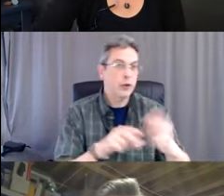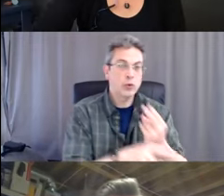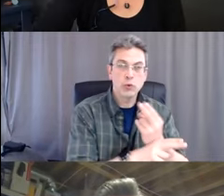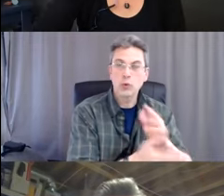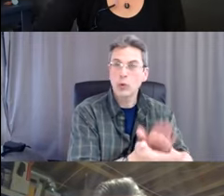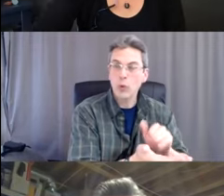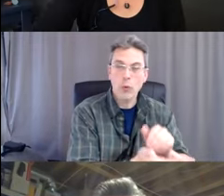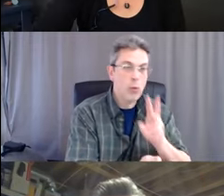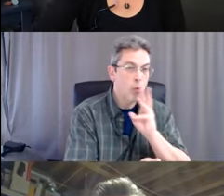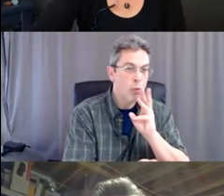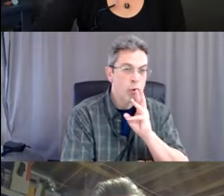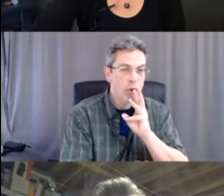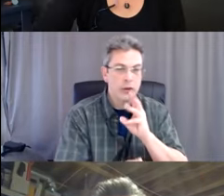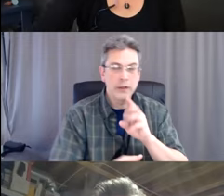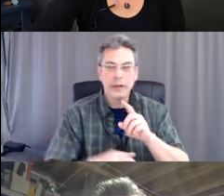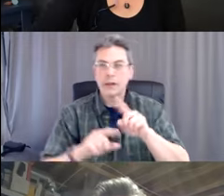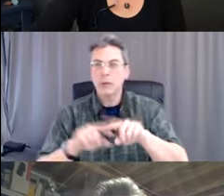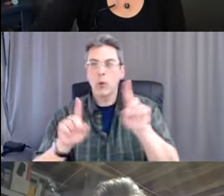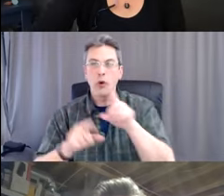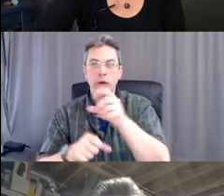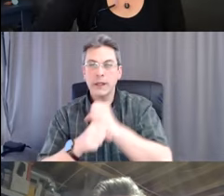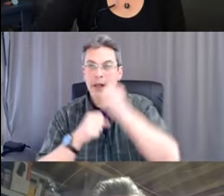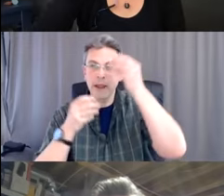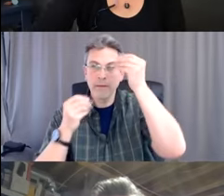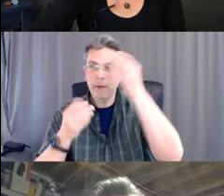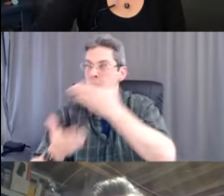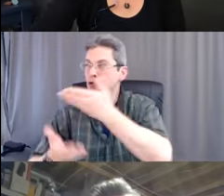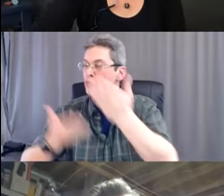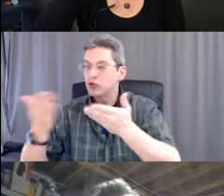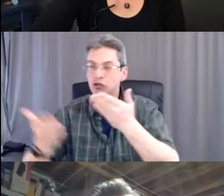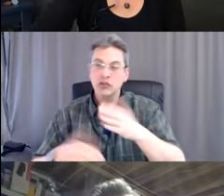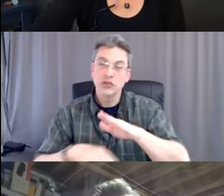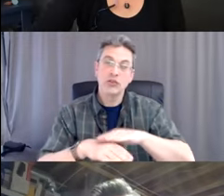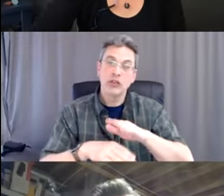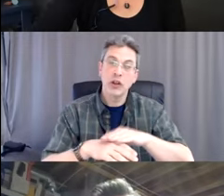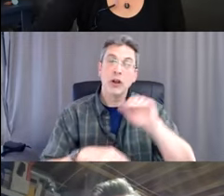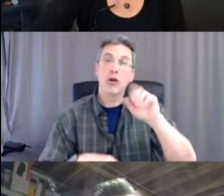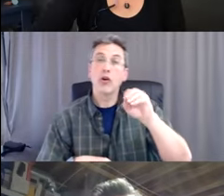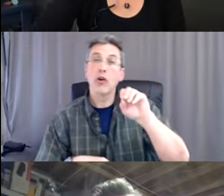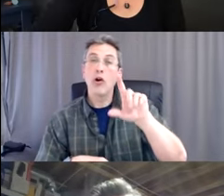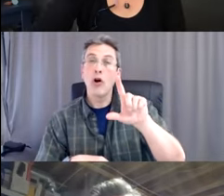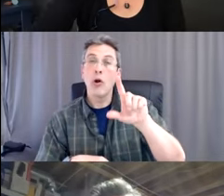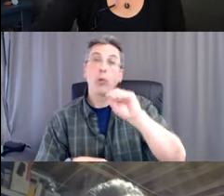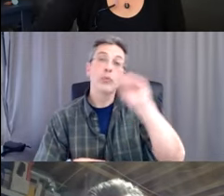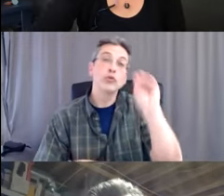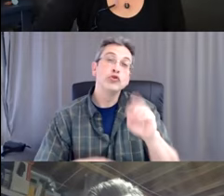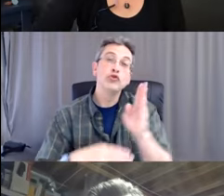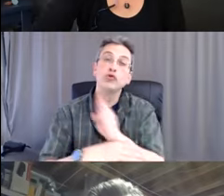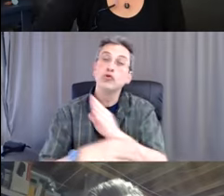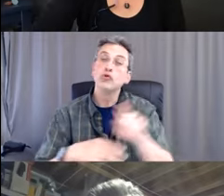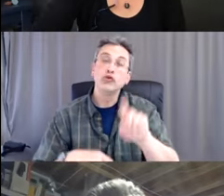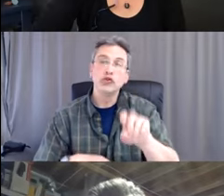It depends on which document you read or where you get your research. 60 to 90% of isopropanol or ethanol